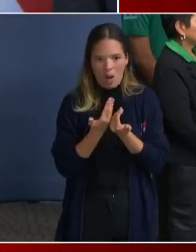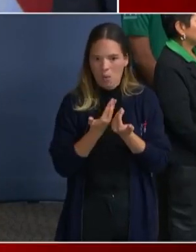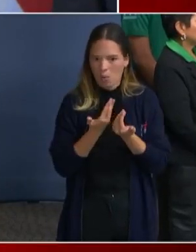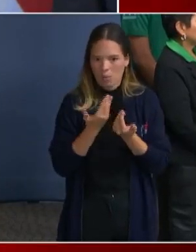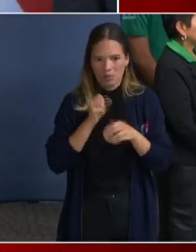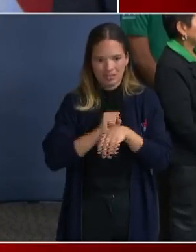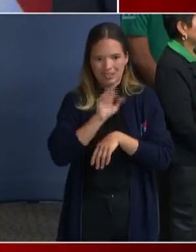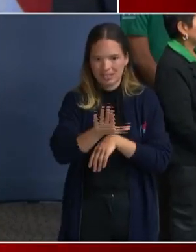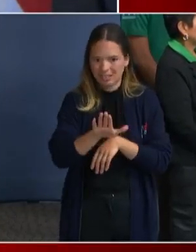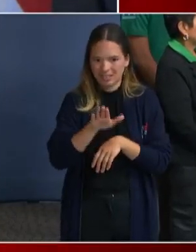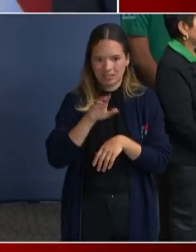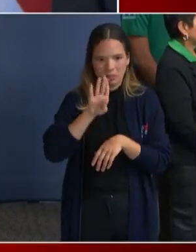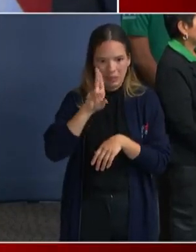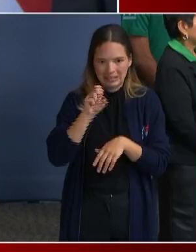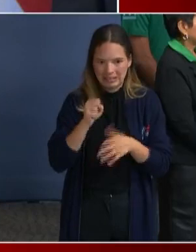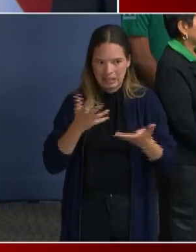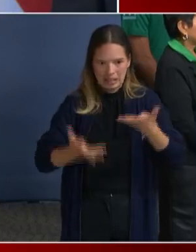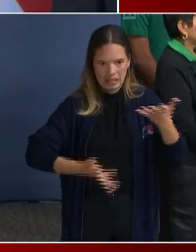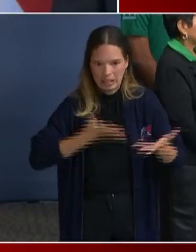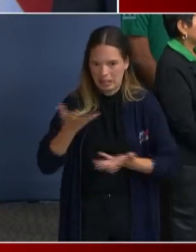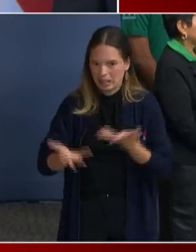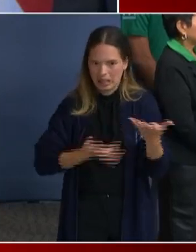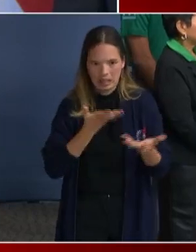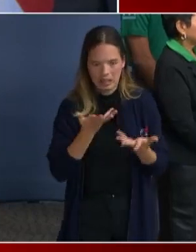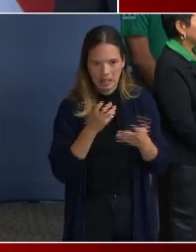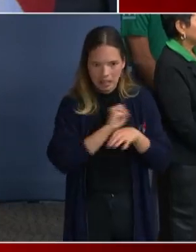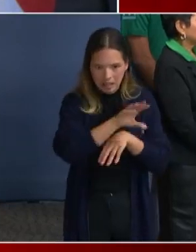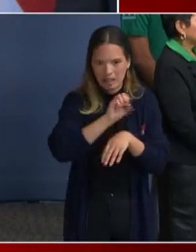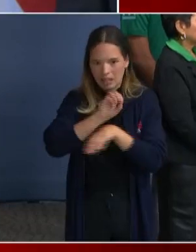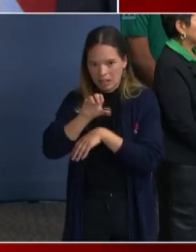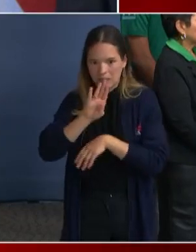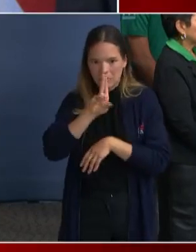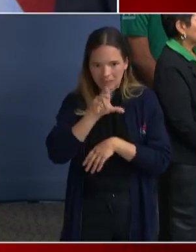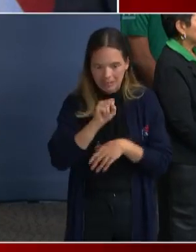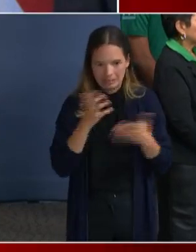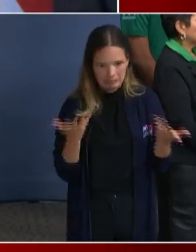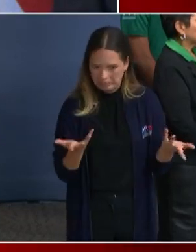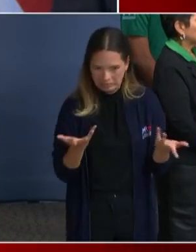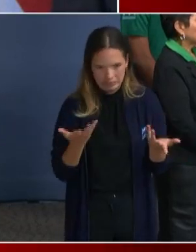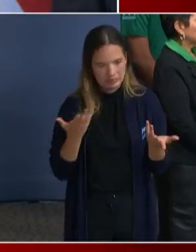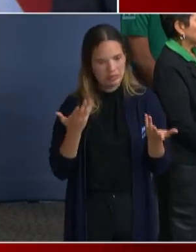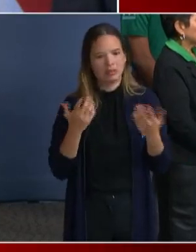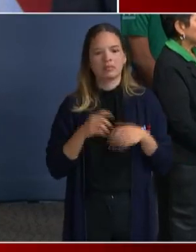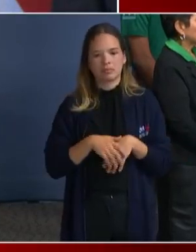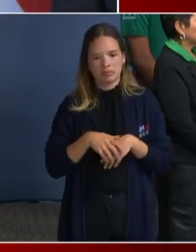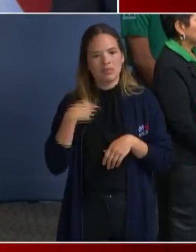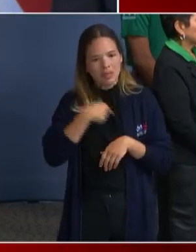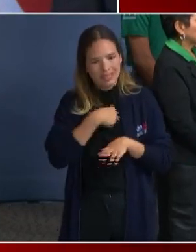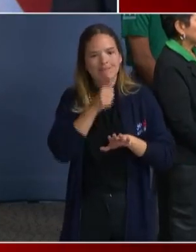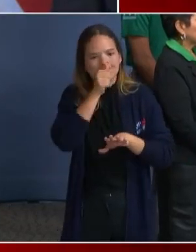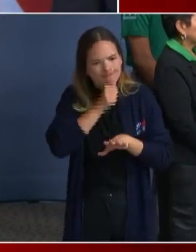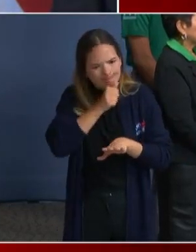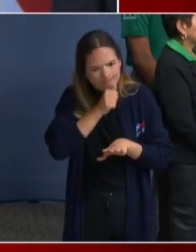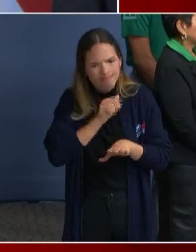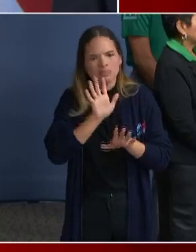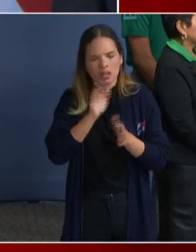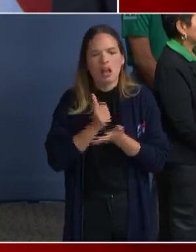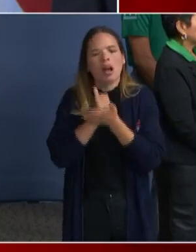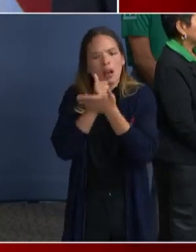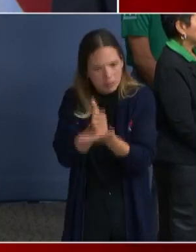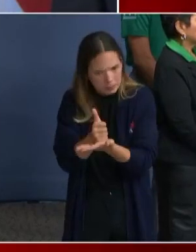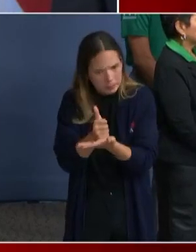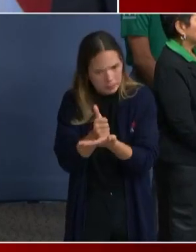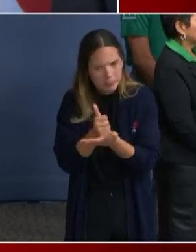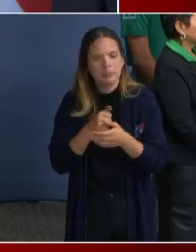greet every bus. We can get people off on the right foot. We can get them where they want to go. And that will ultimately help them in their